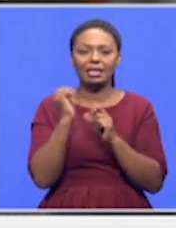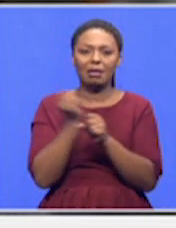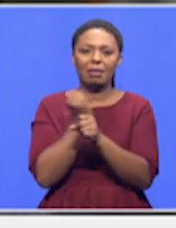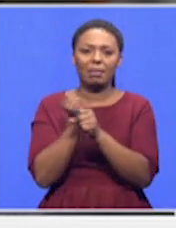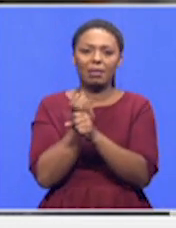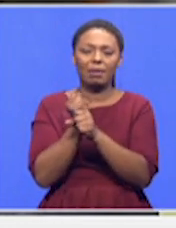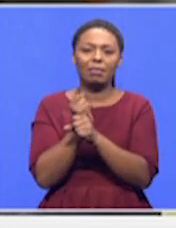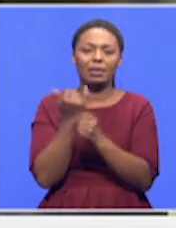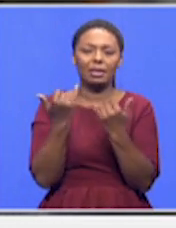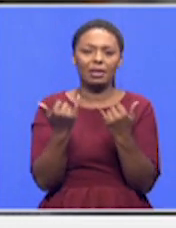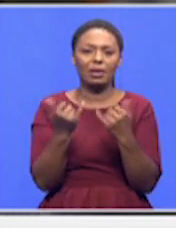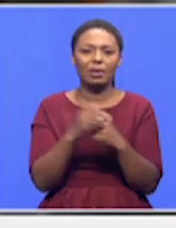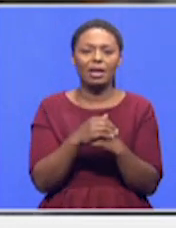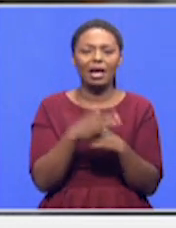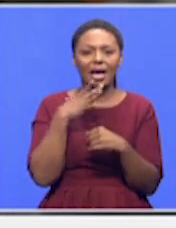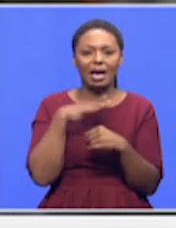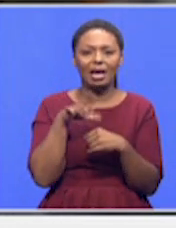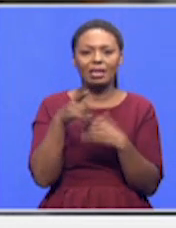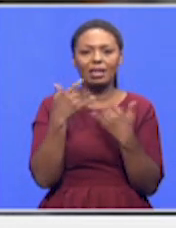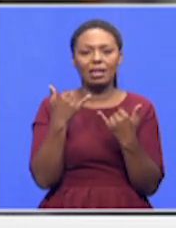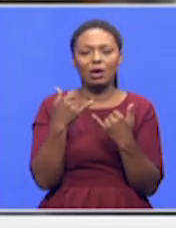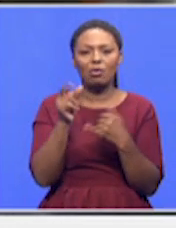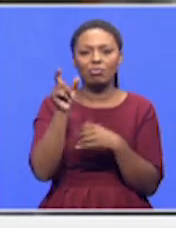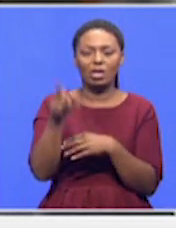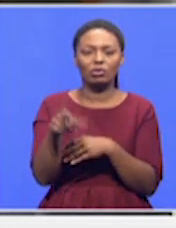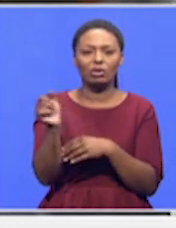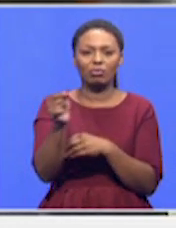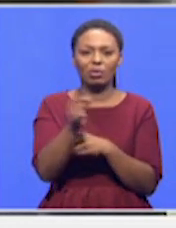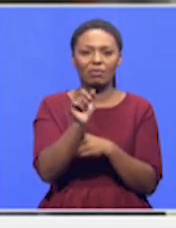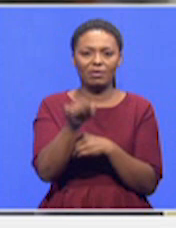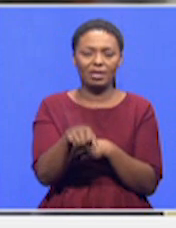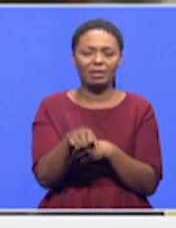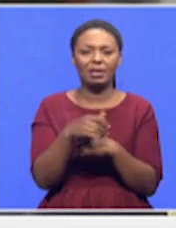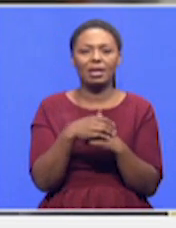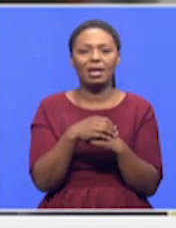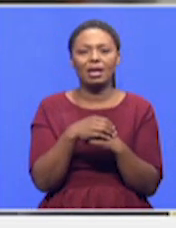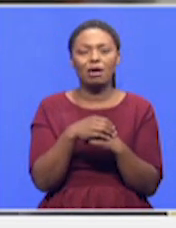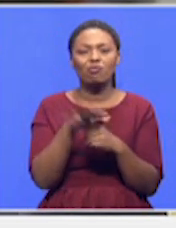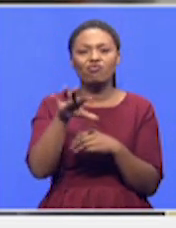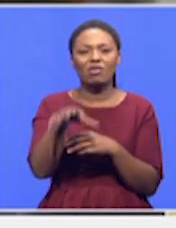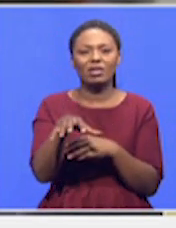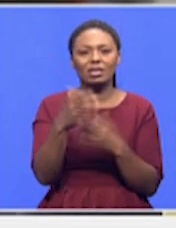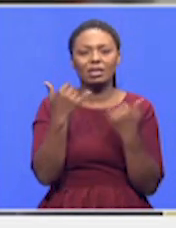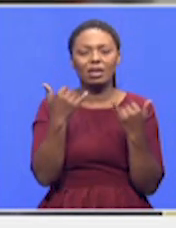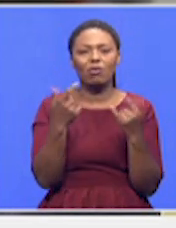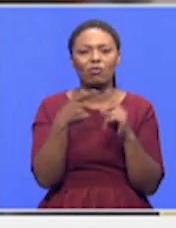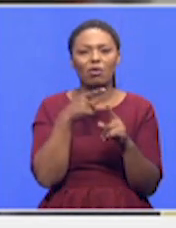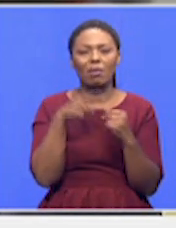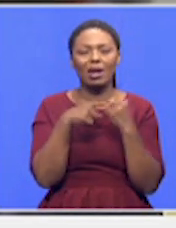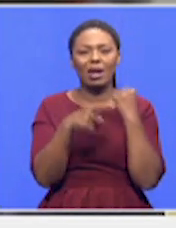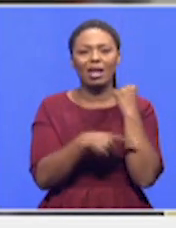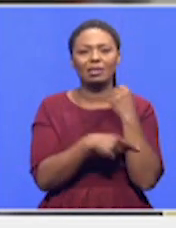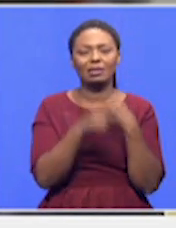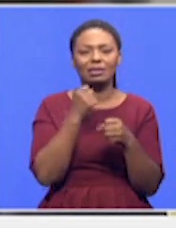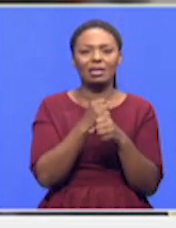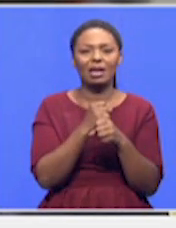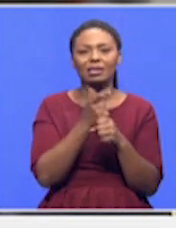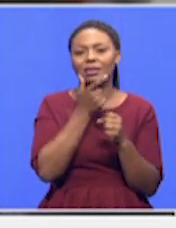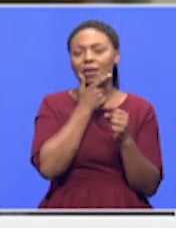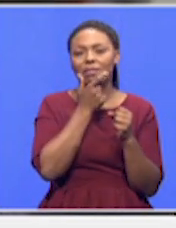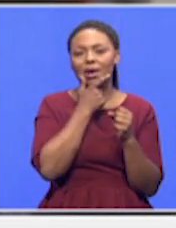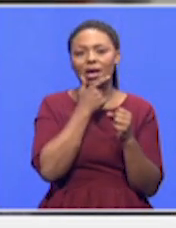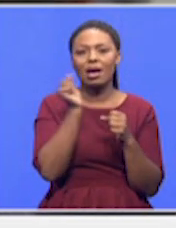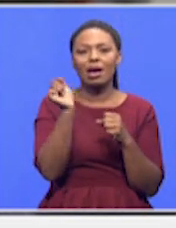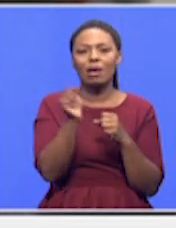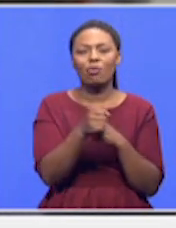There's a surgeon also that we've been appointed. And also, in the province, just from last year, December, we've appointed